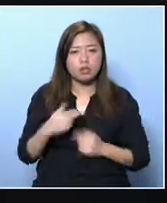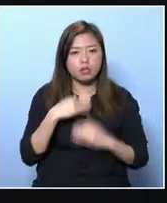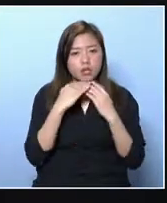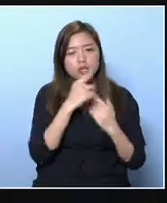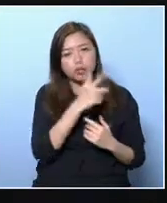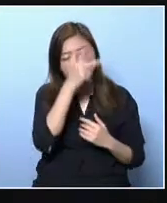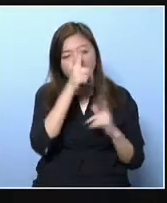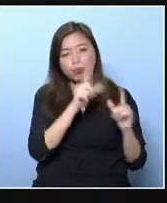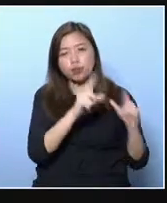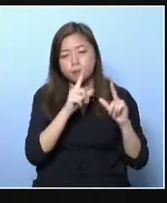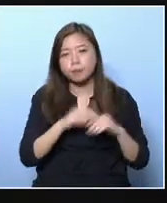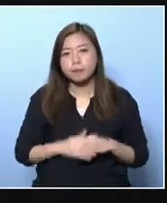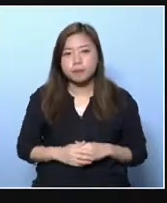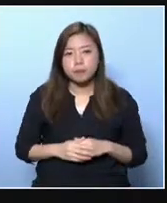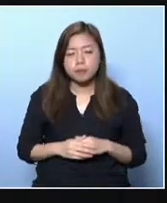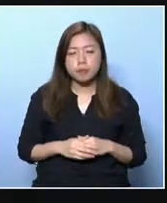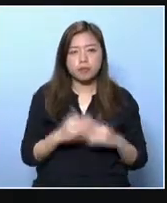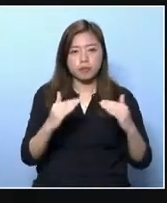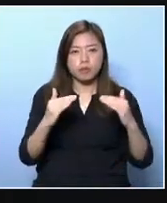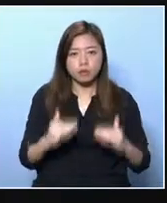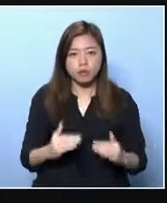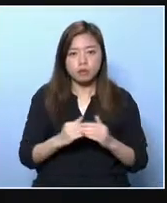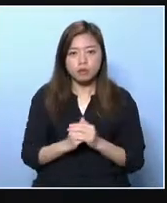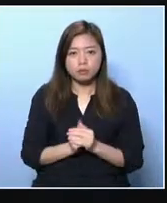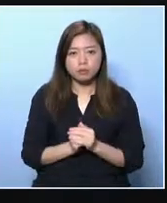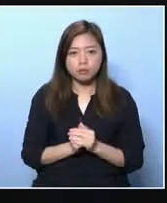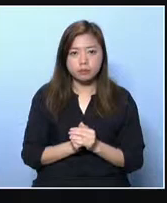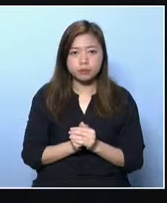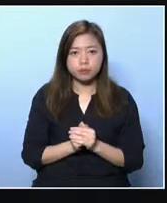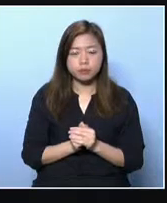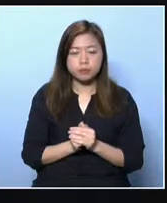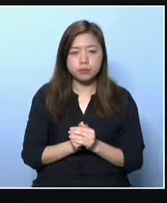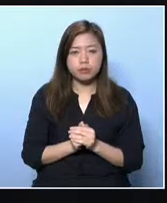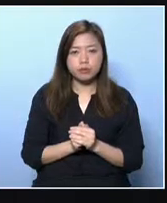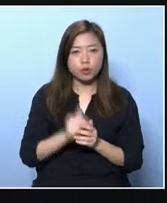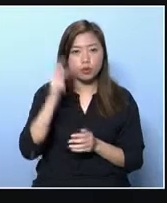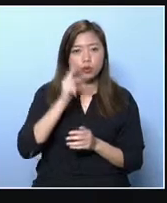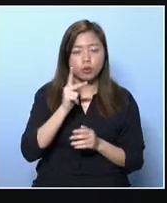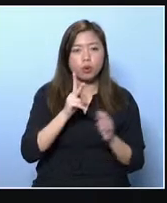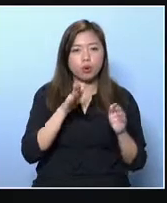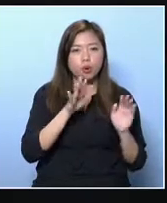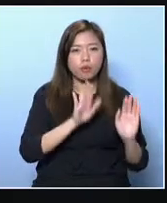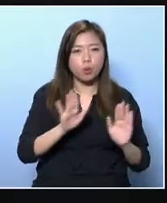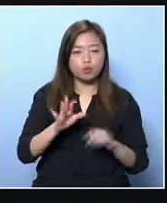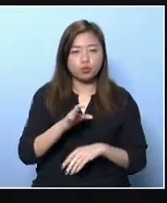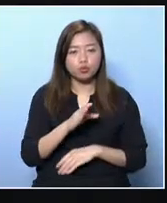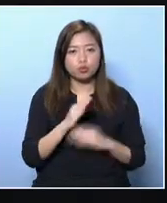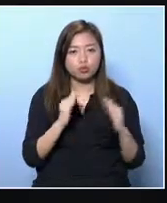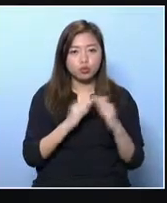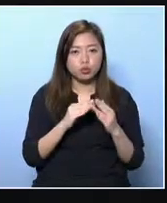We would like to get a response from the Bureau concerning the different kinds of grants and subsidies.